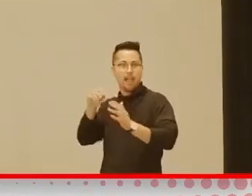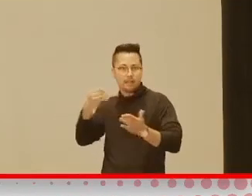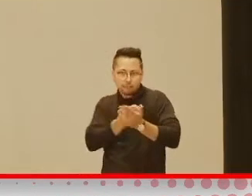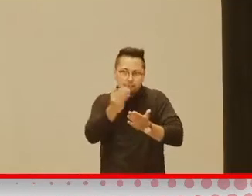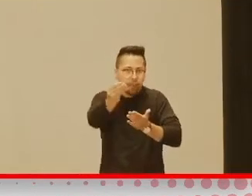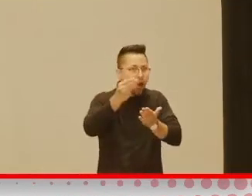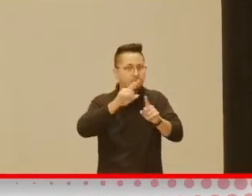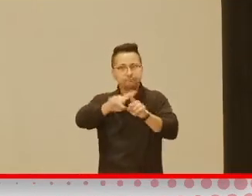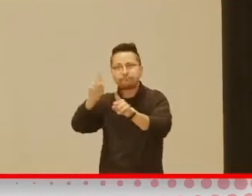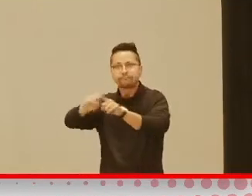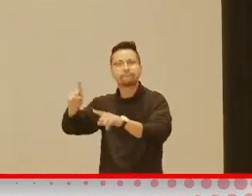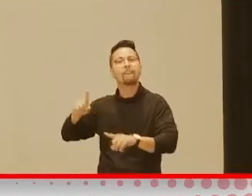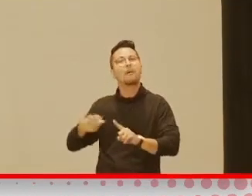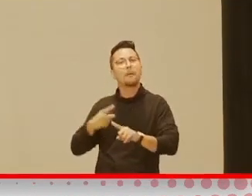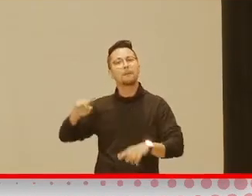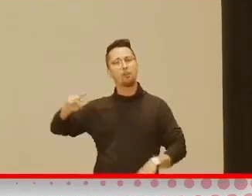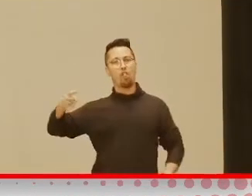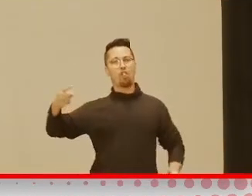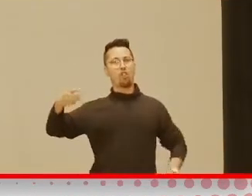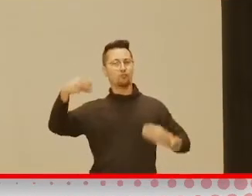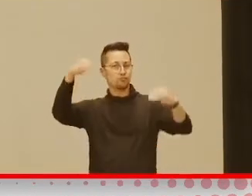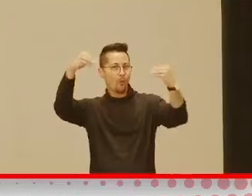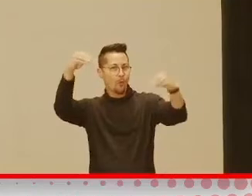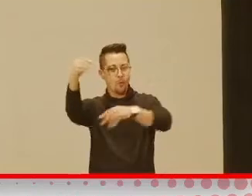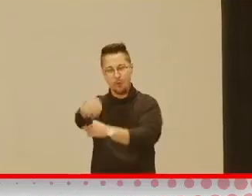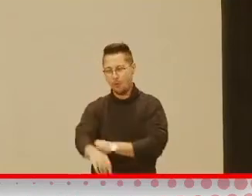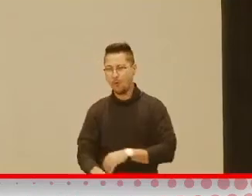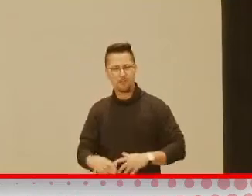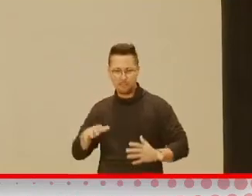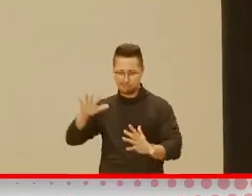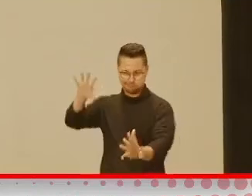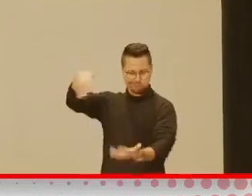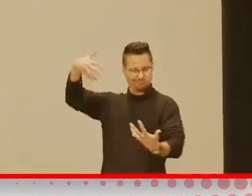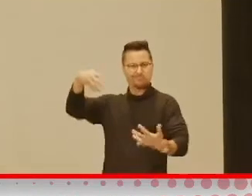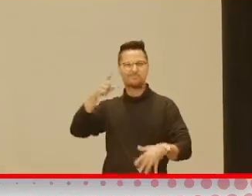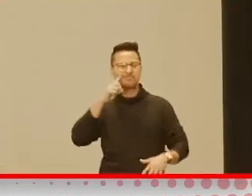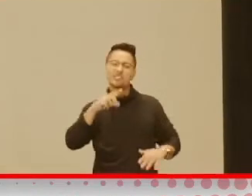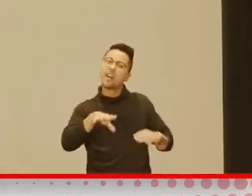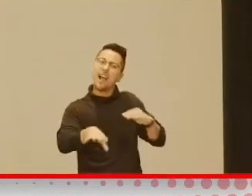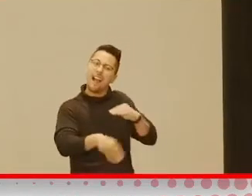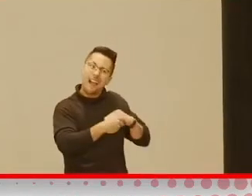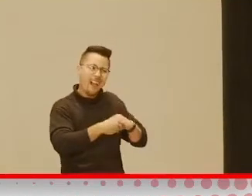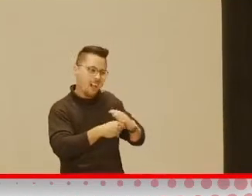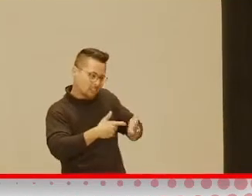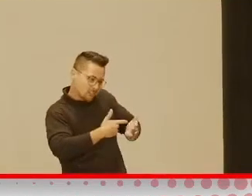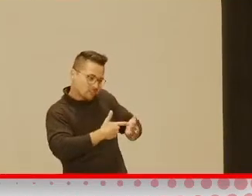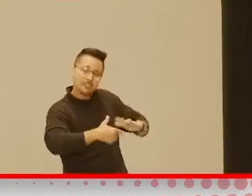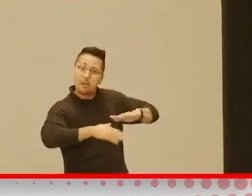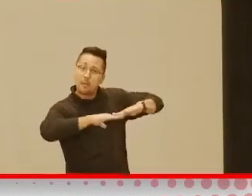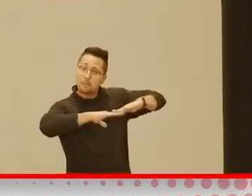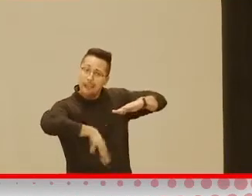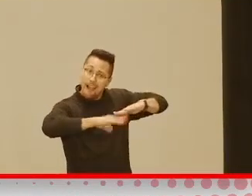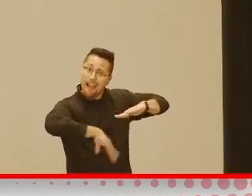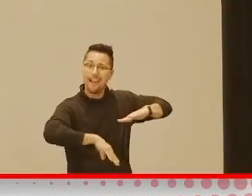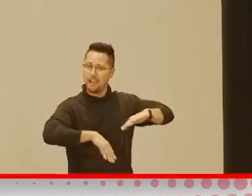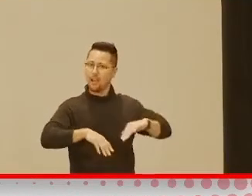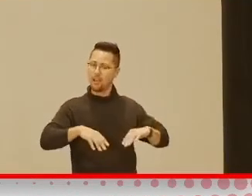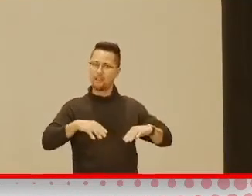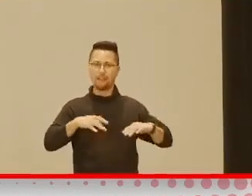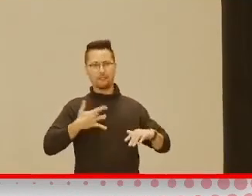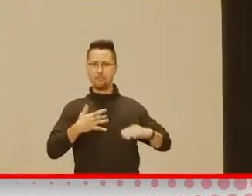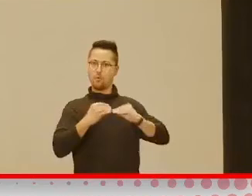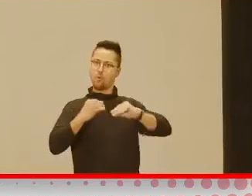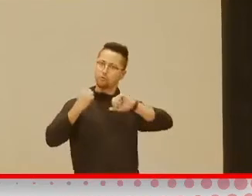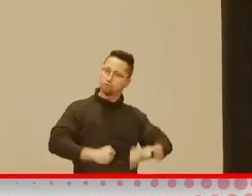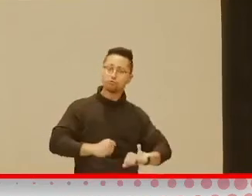stack of them. And putting those on the bottom just to give a little bit of a base to that toy so that way when they do